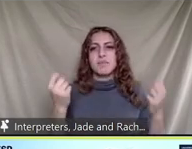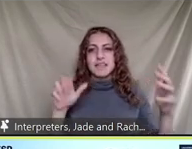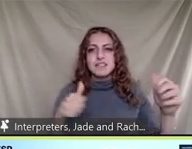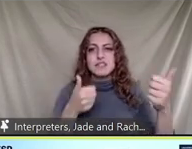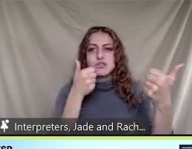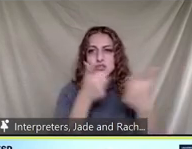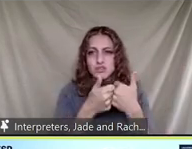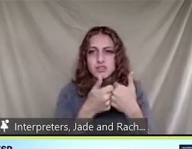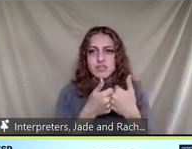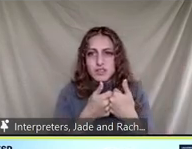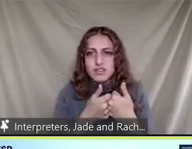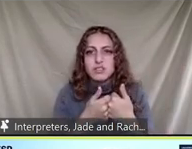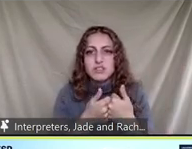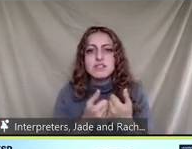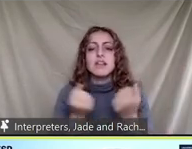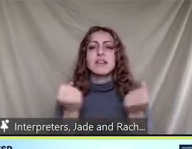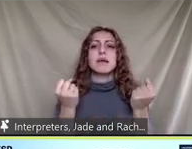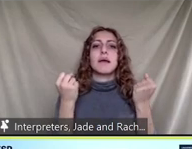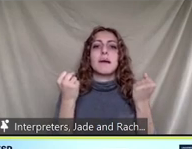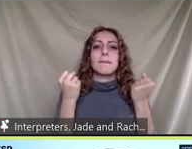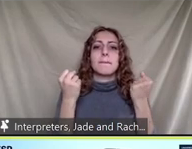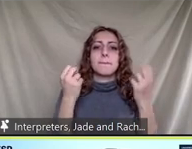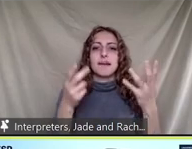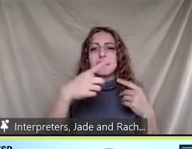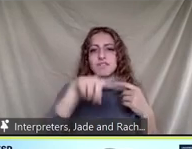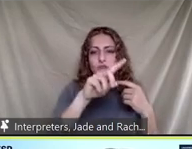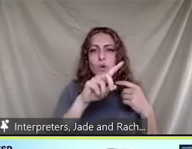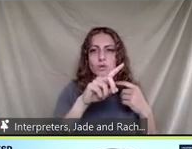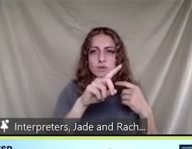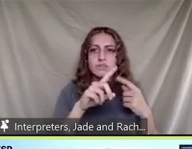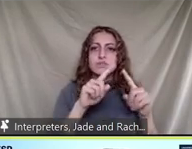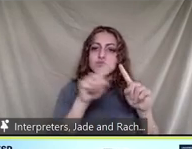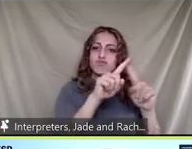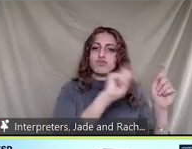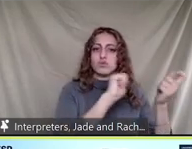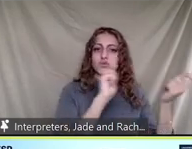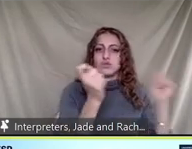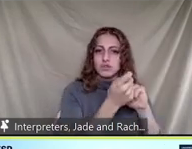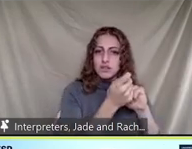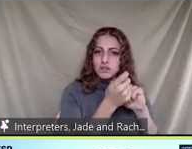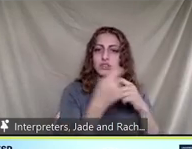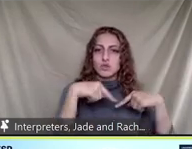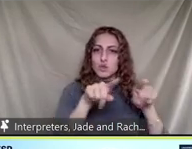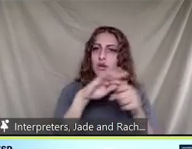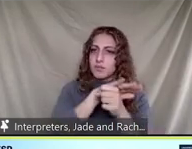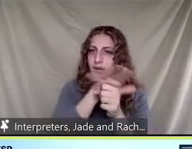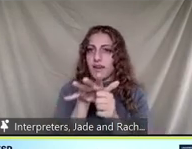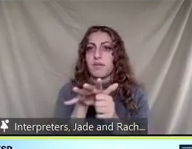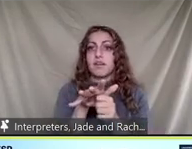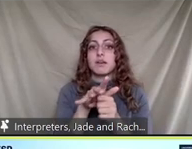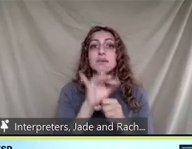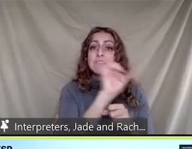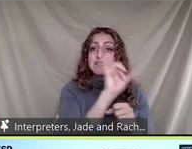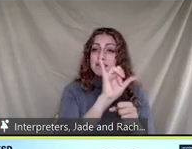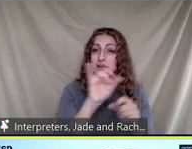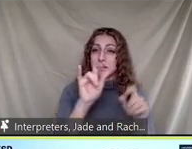various adaptive measures in the the beginning of the pandemic but unlike system one there was no change